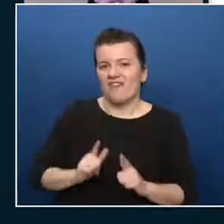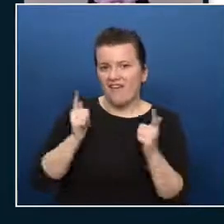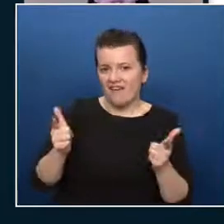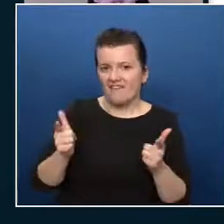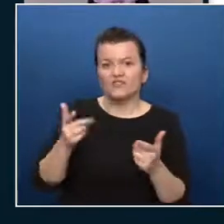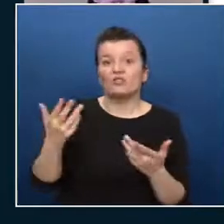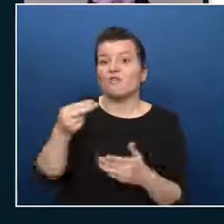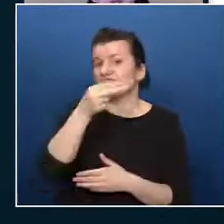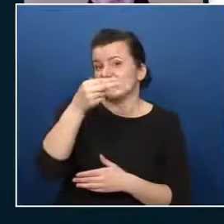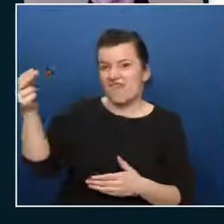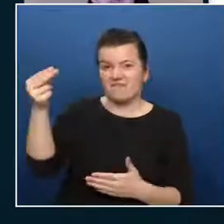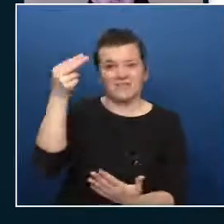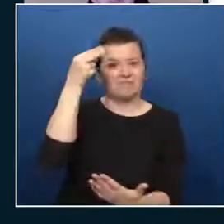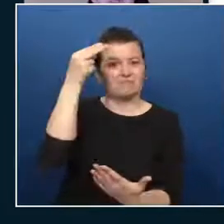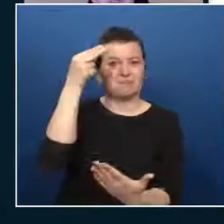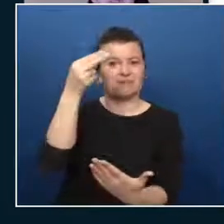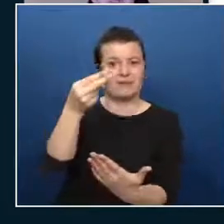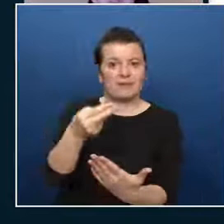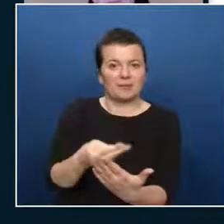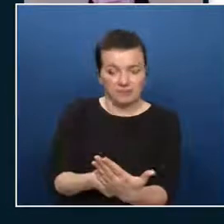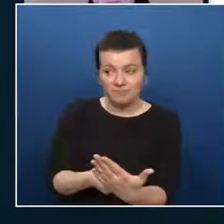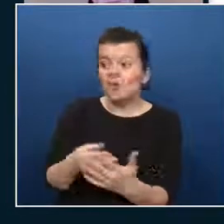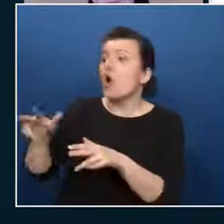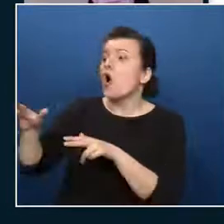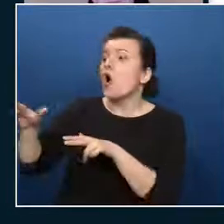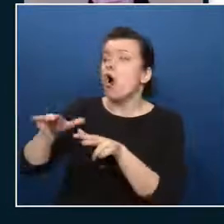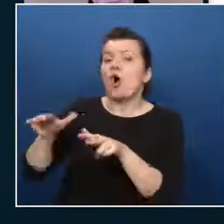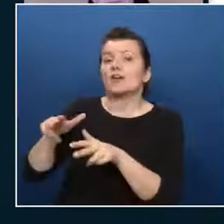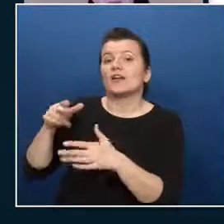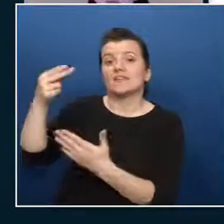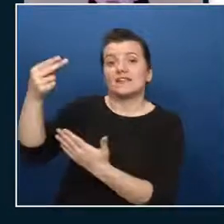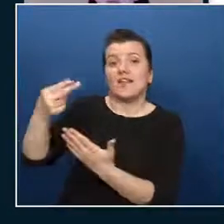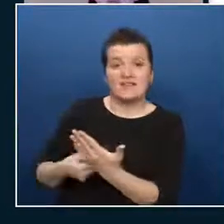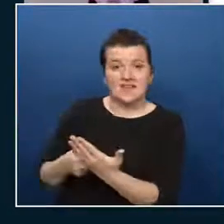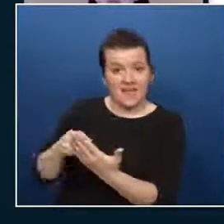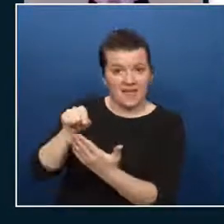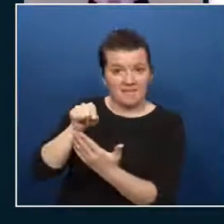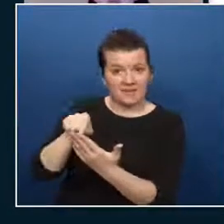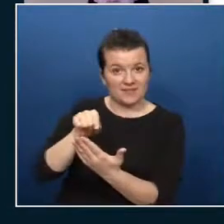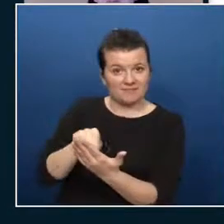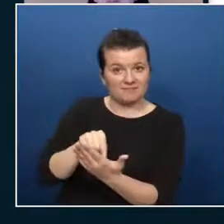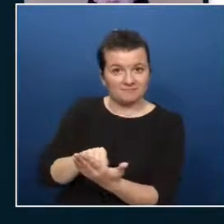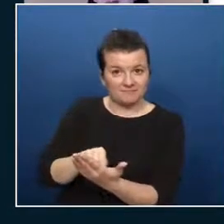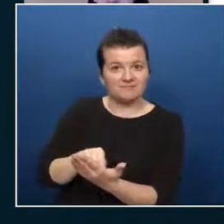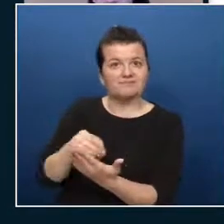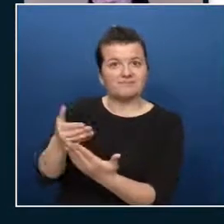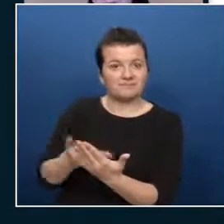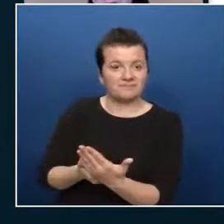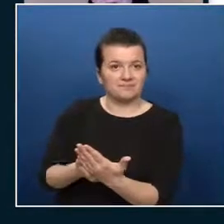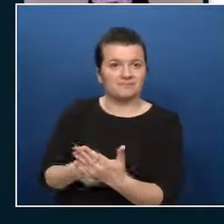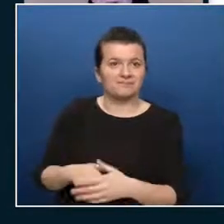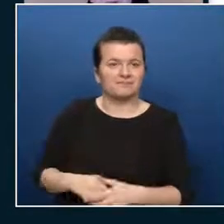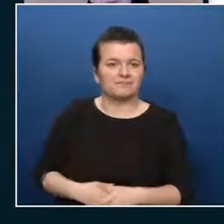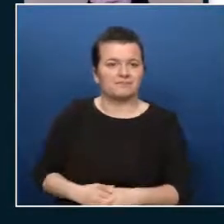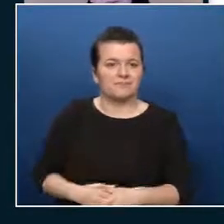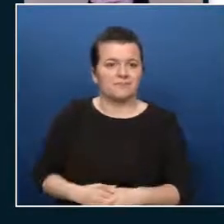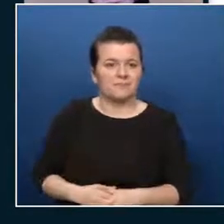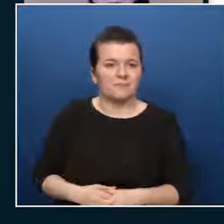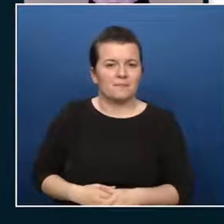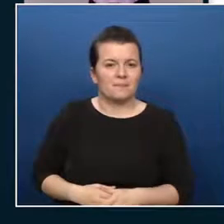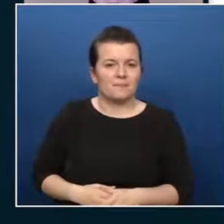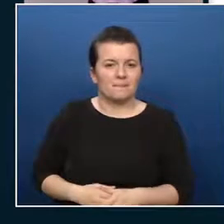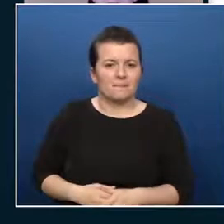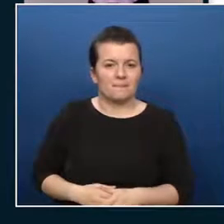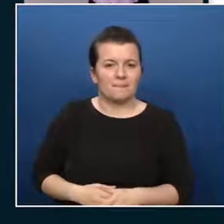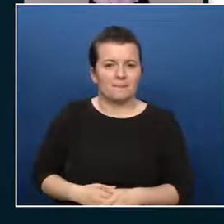back from the organizers the names that actually left their home address because up for grabs is one